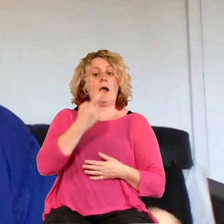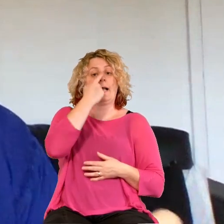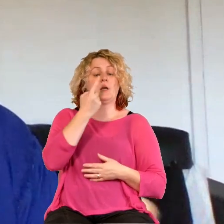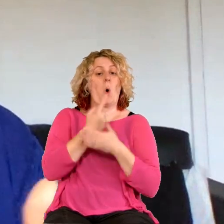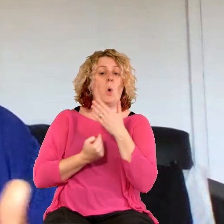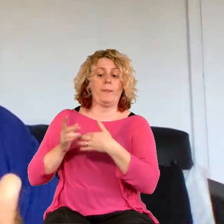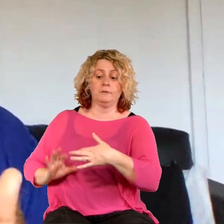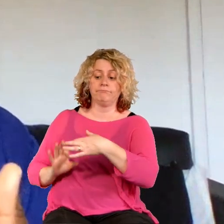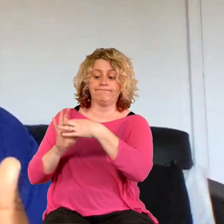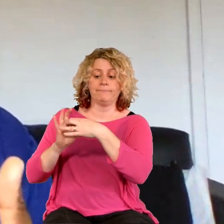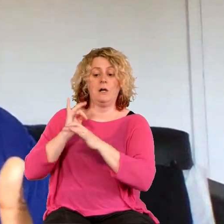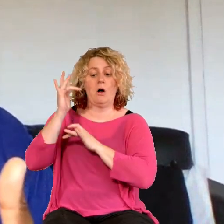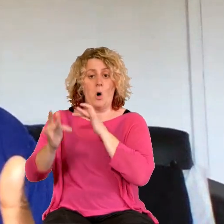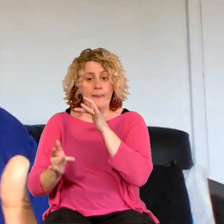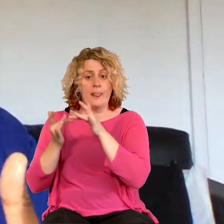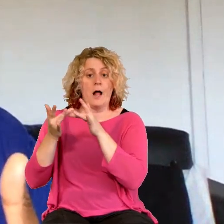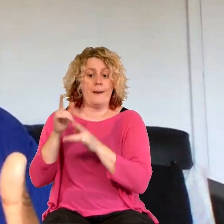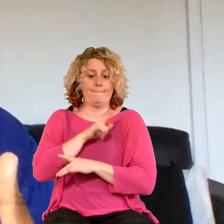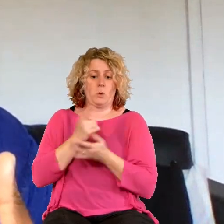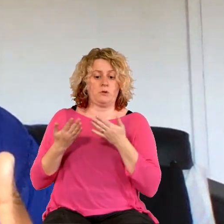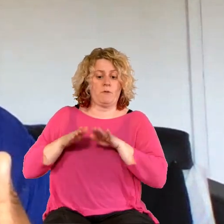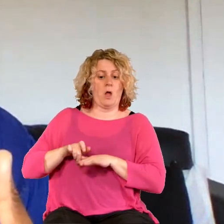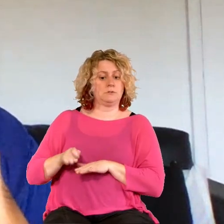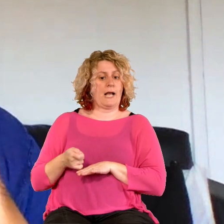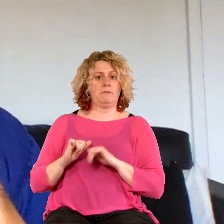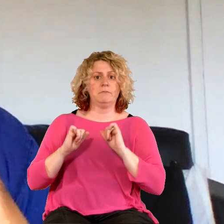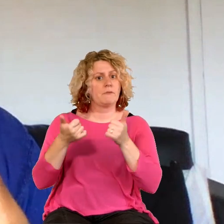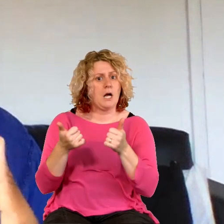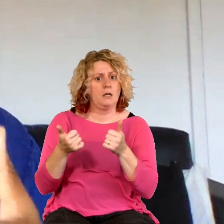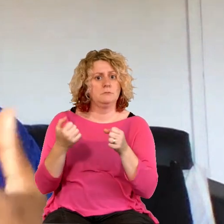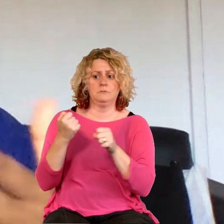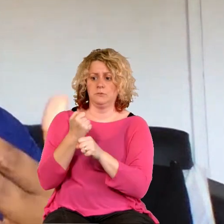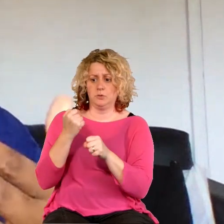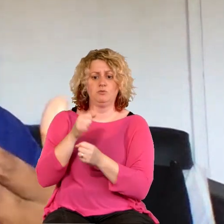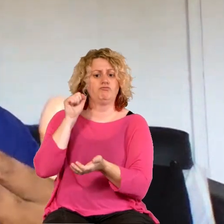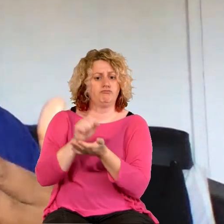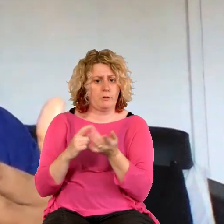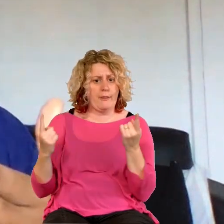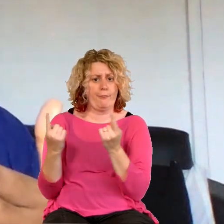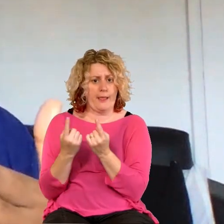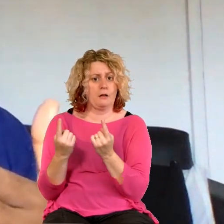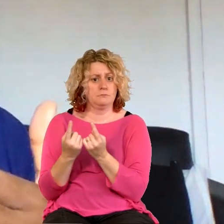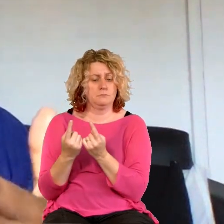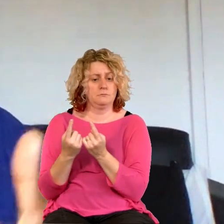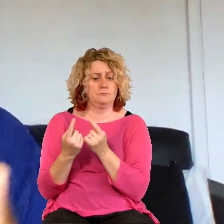then fine. And I think that for those churches that are